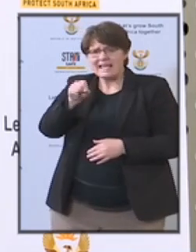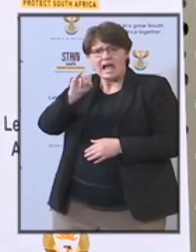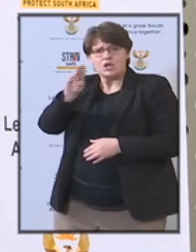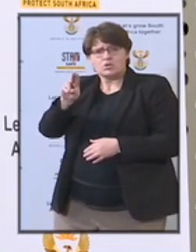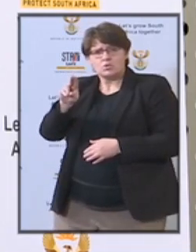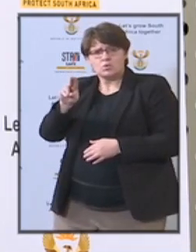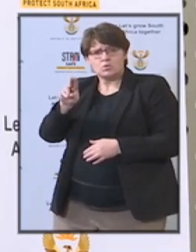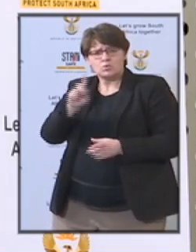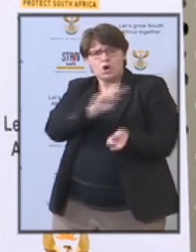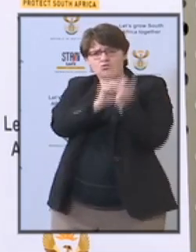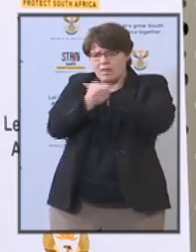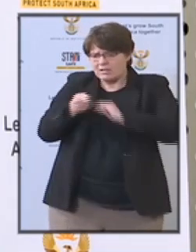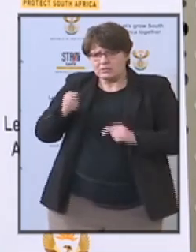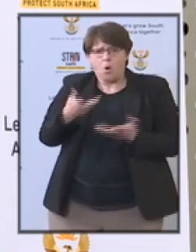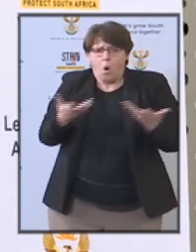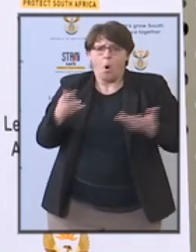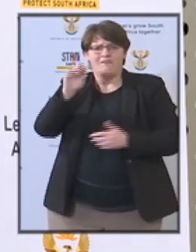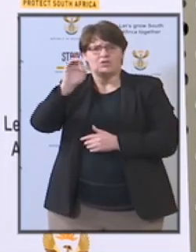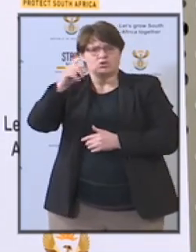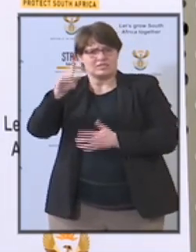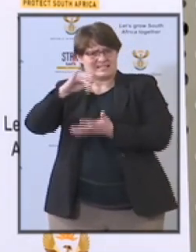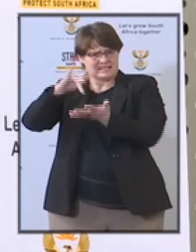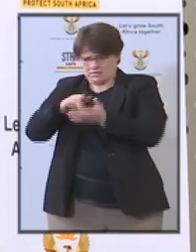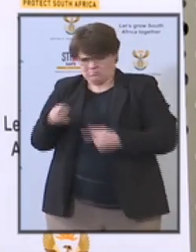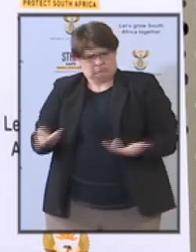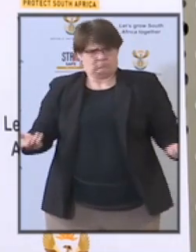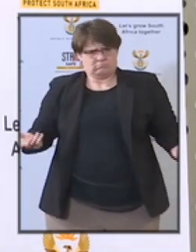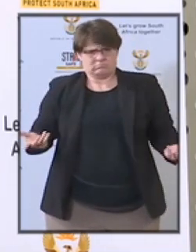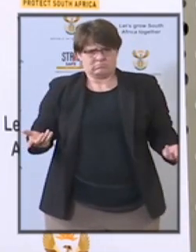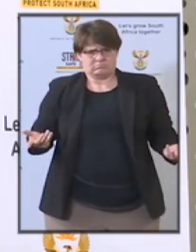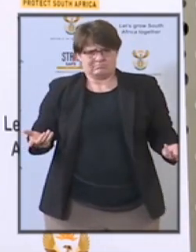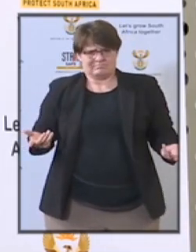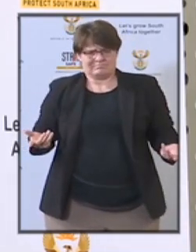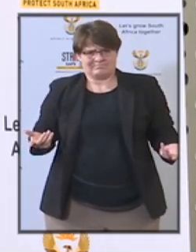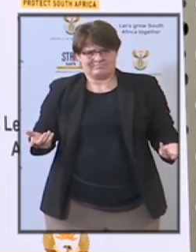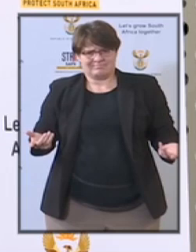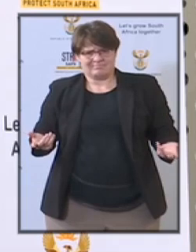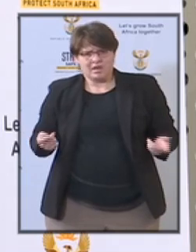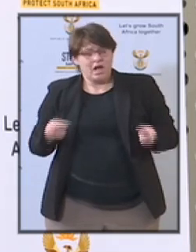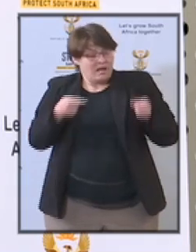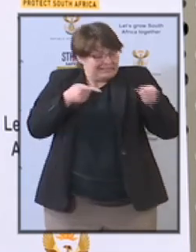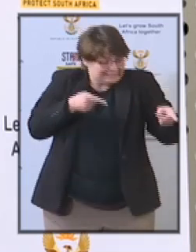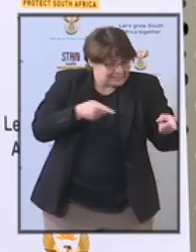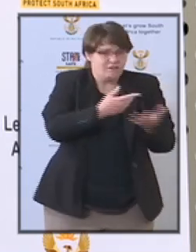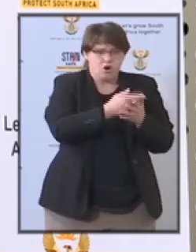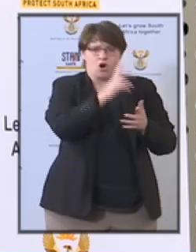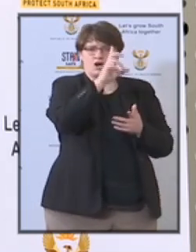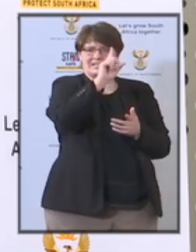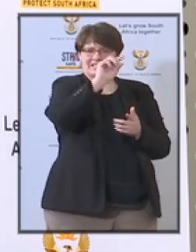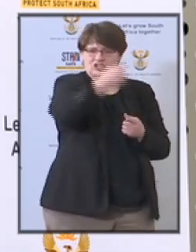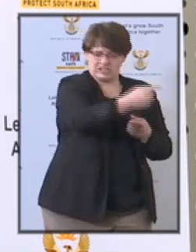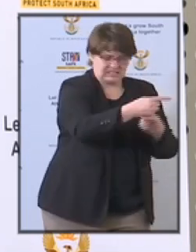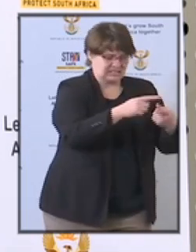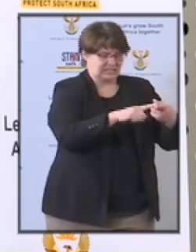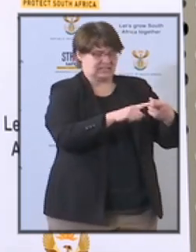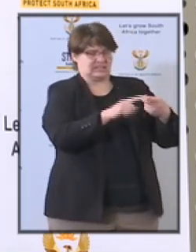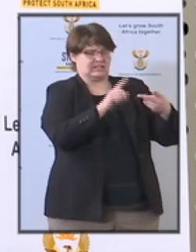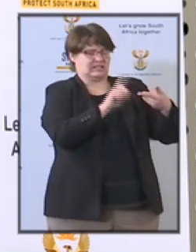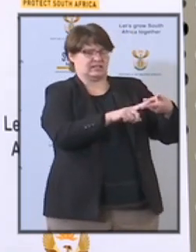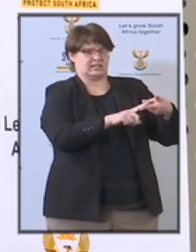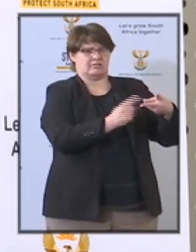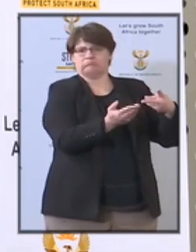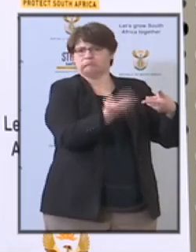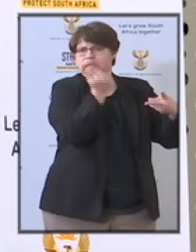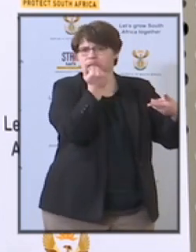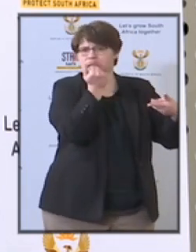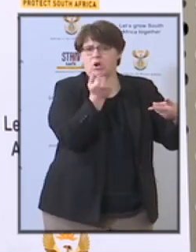of the fusion center we we are there to call upon our dgs to call upon the various